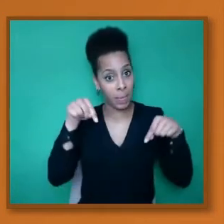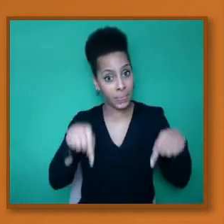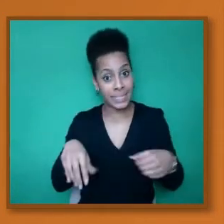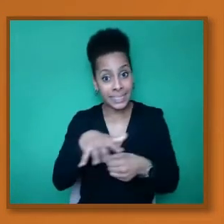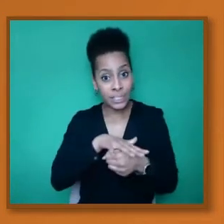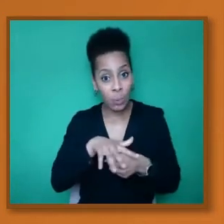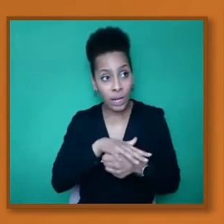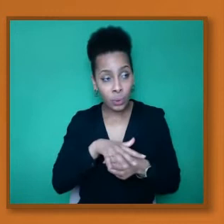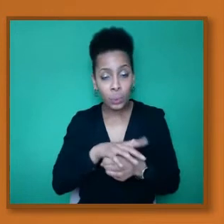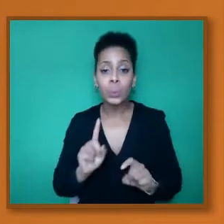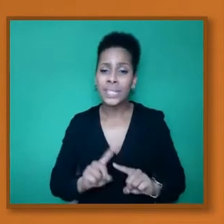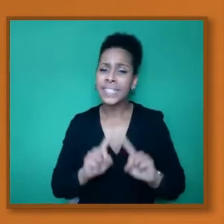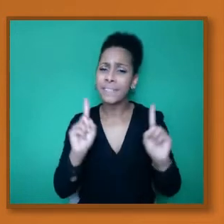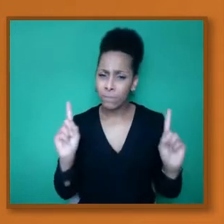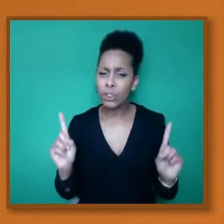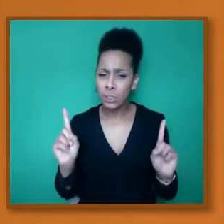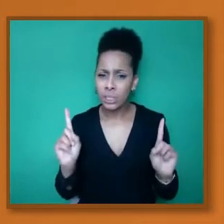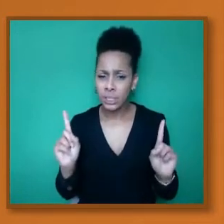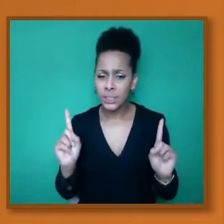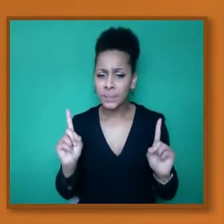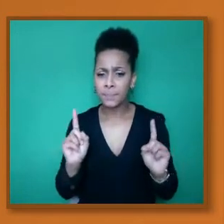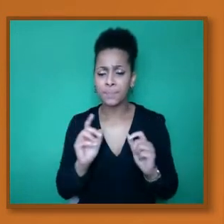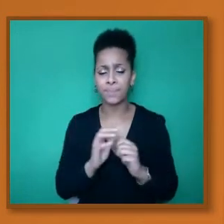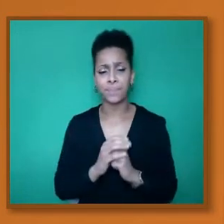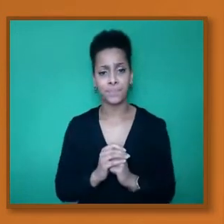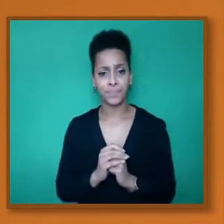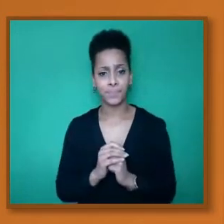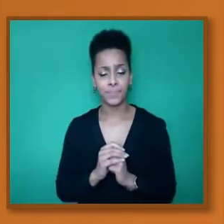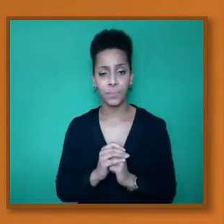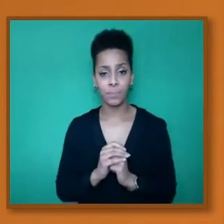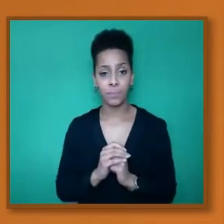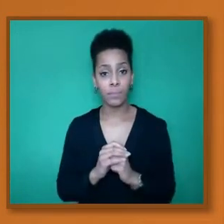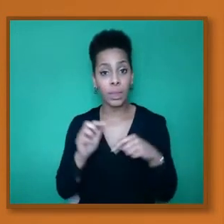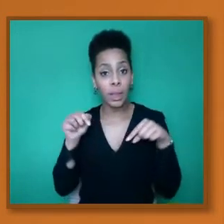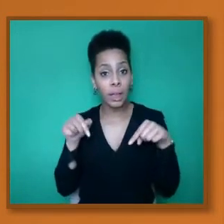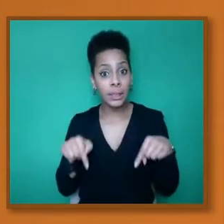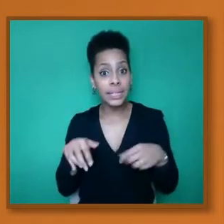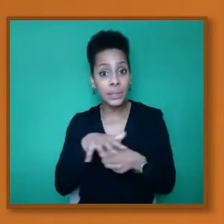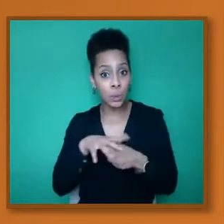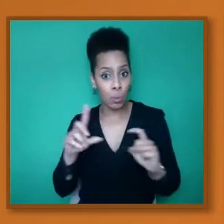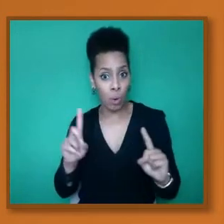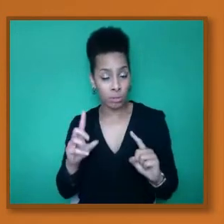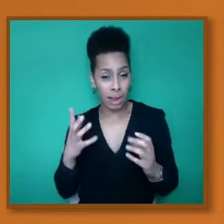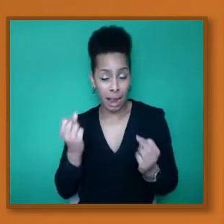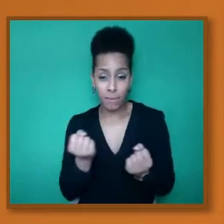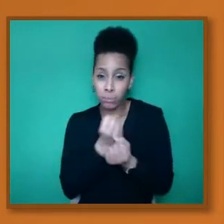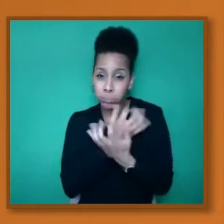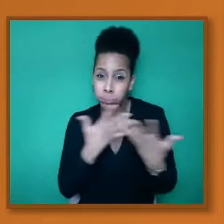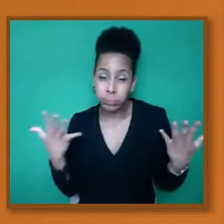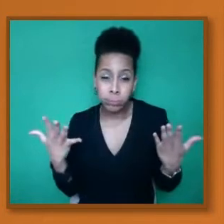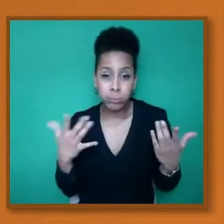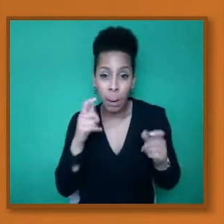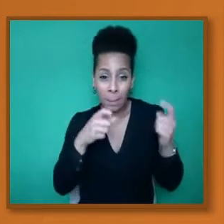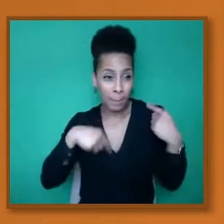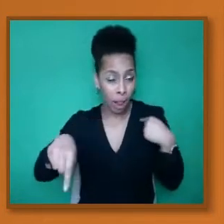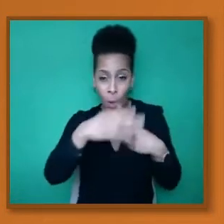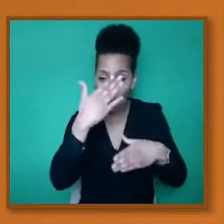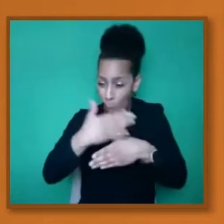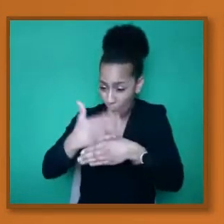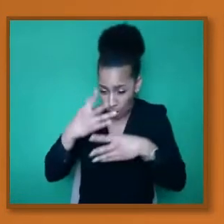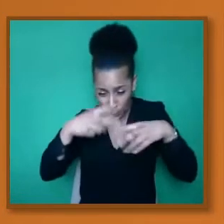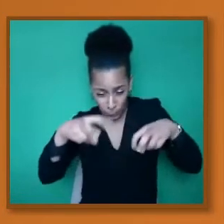through to the next one, please. What we had is high manpower, a high level of investment.